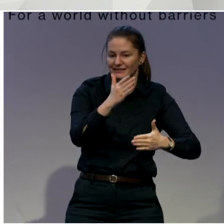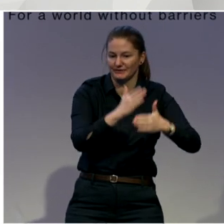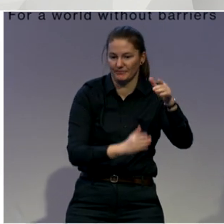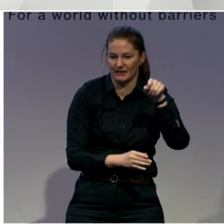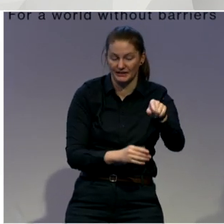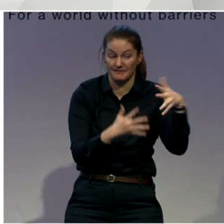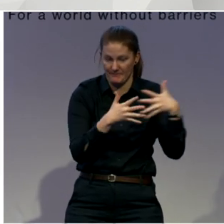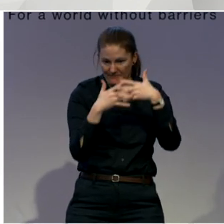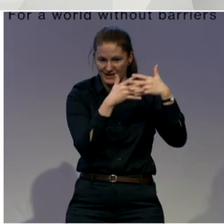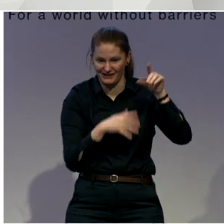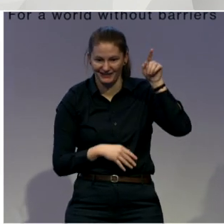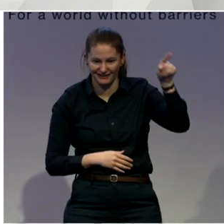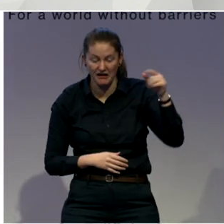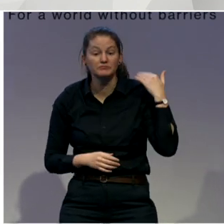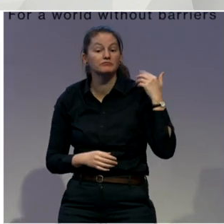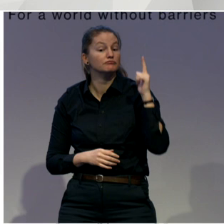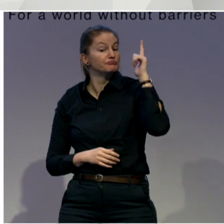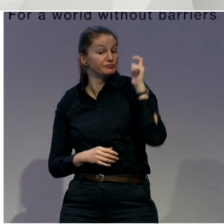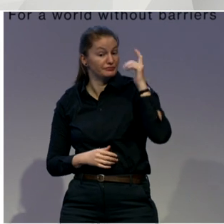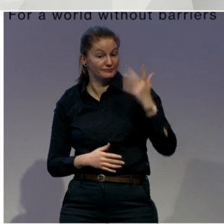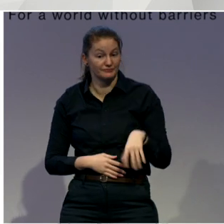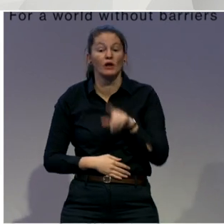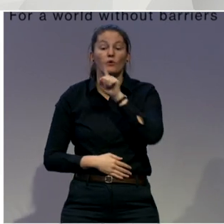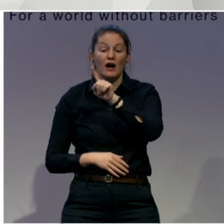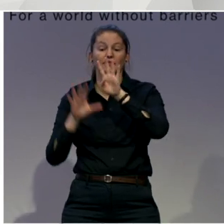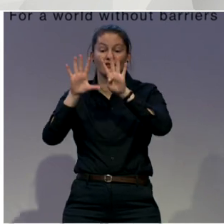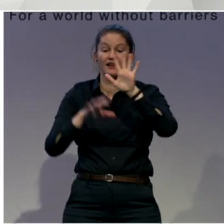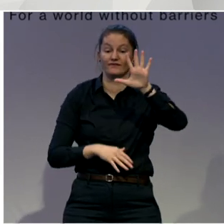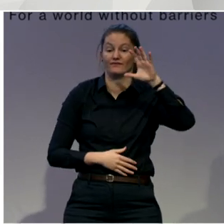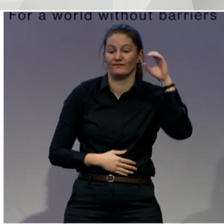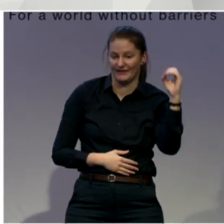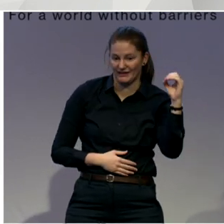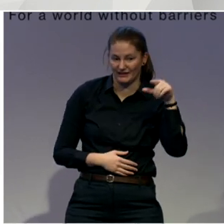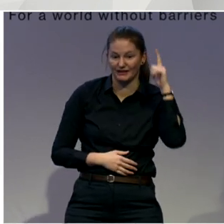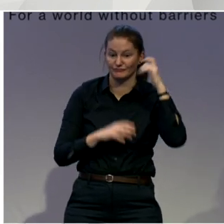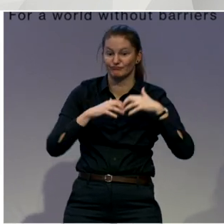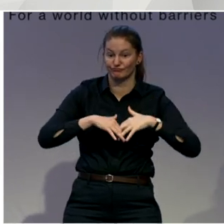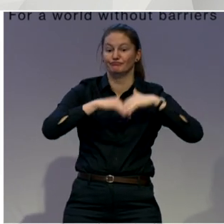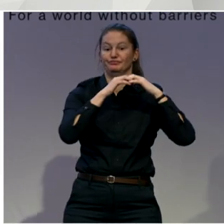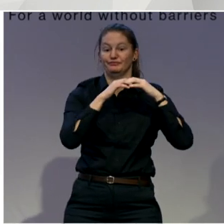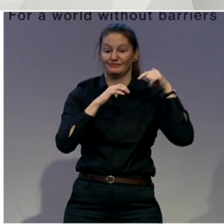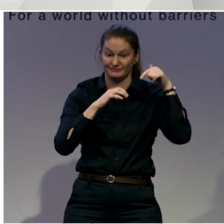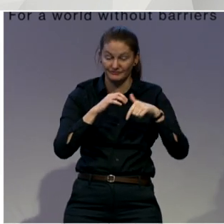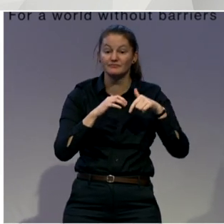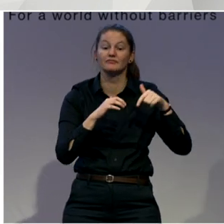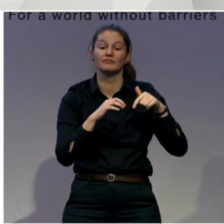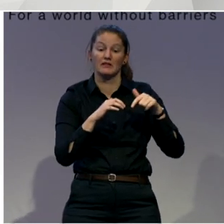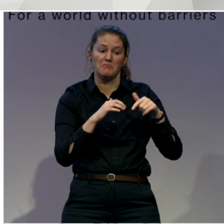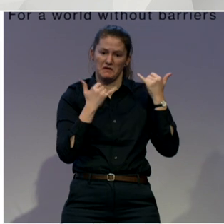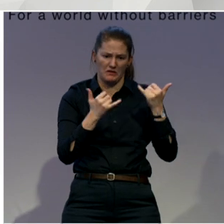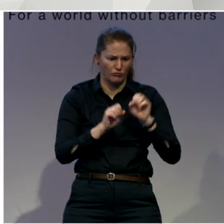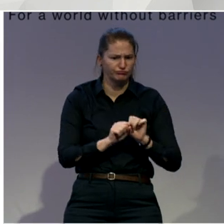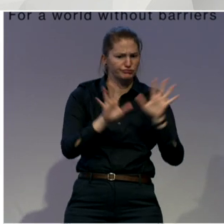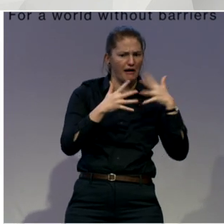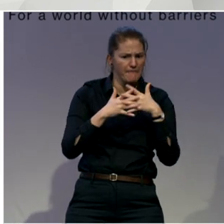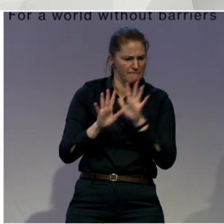today it has grown to include over 600 chapters located across the United States. In